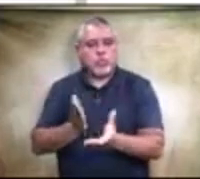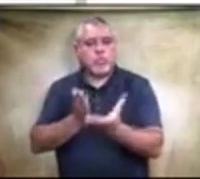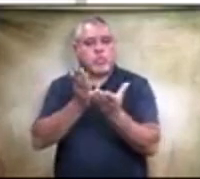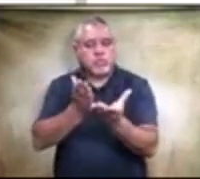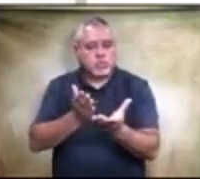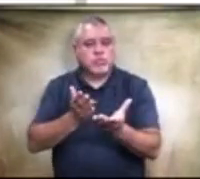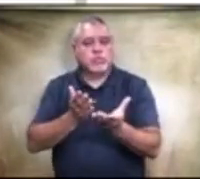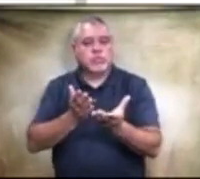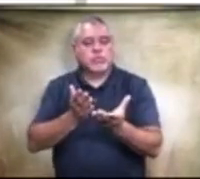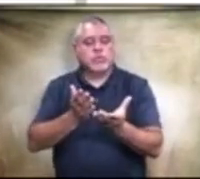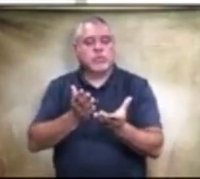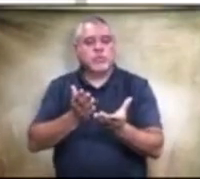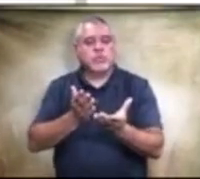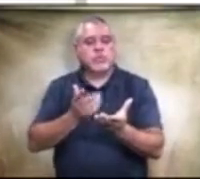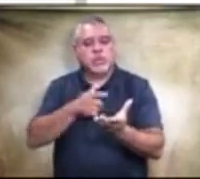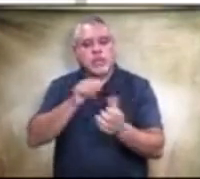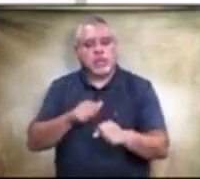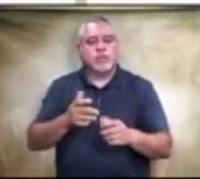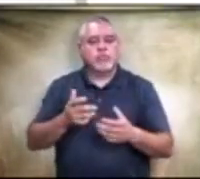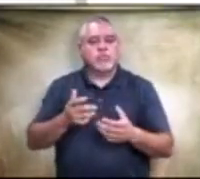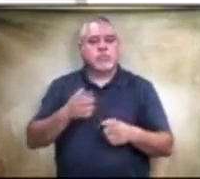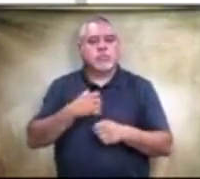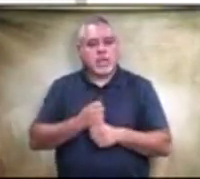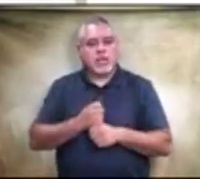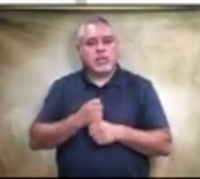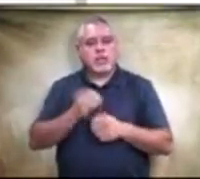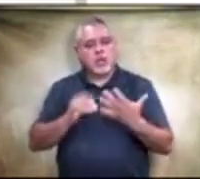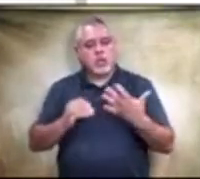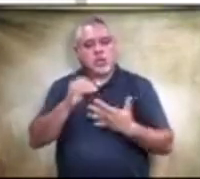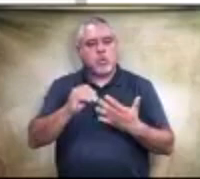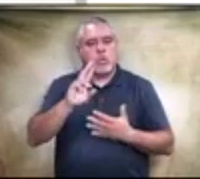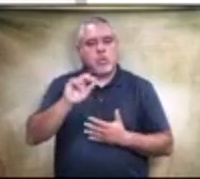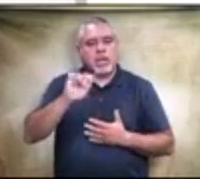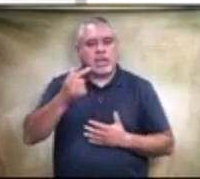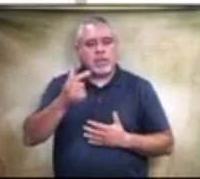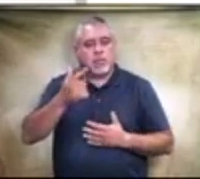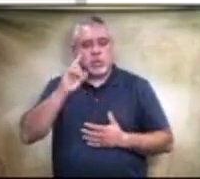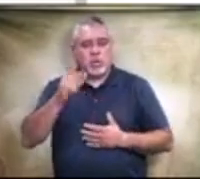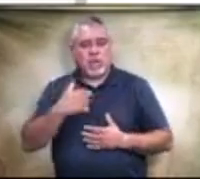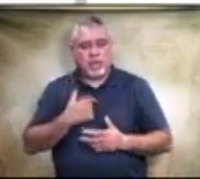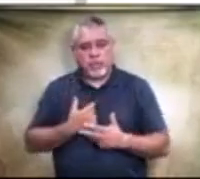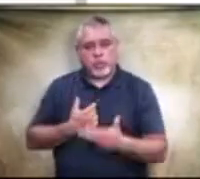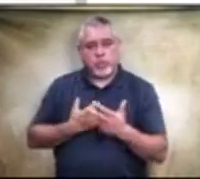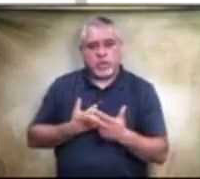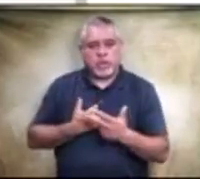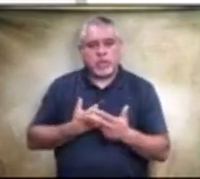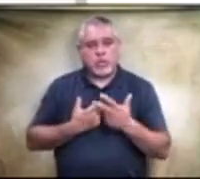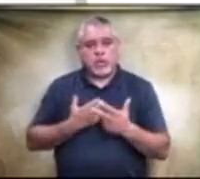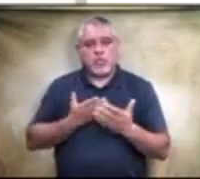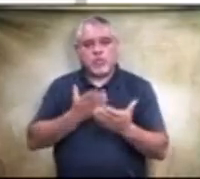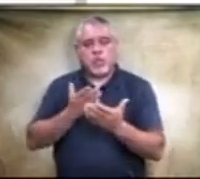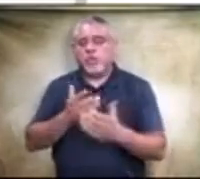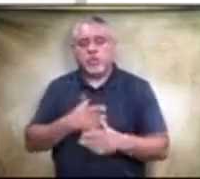a, a rating as we have it here because we only have three, three proposals. I mean, three